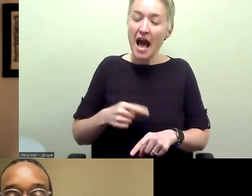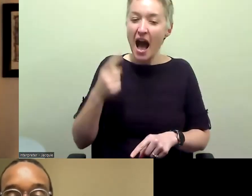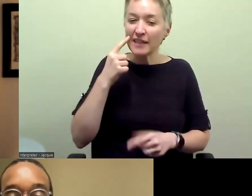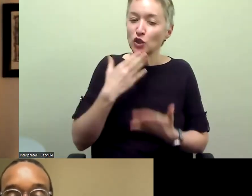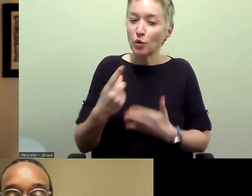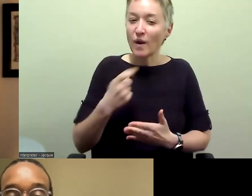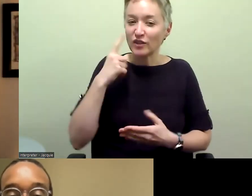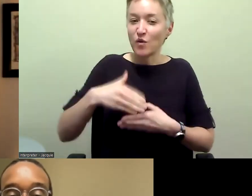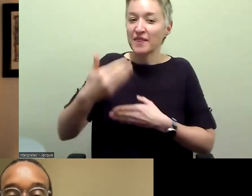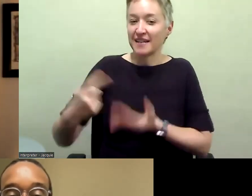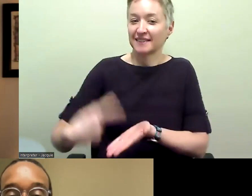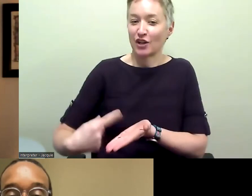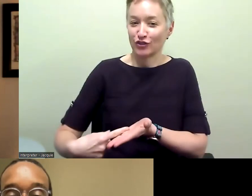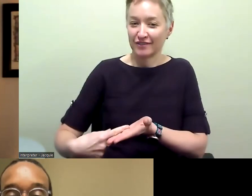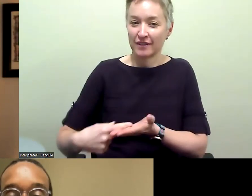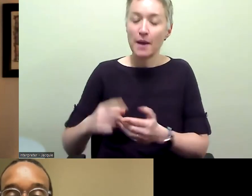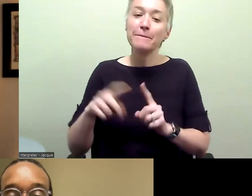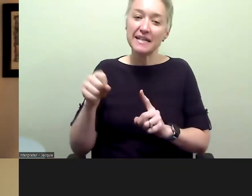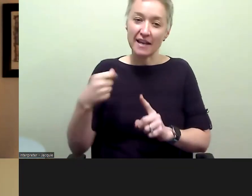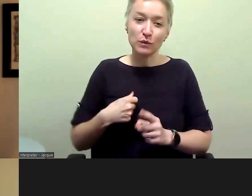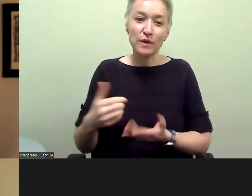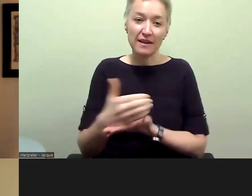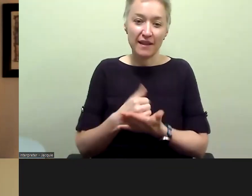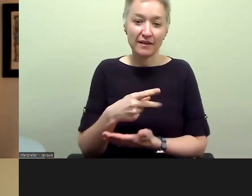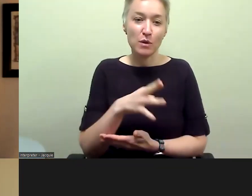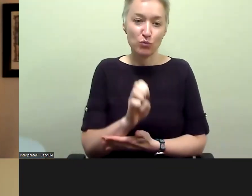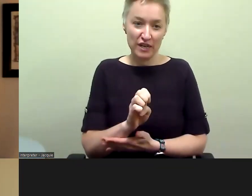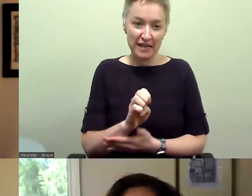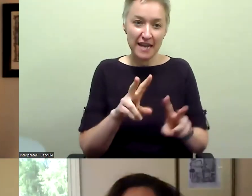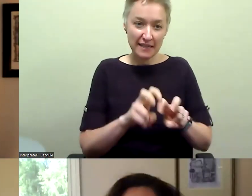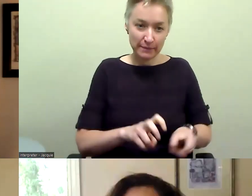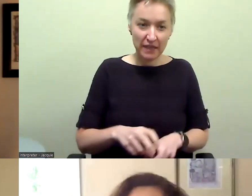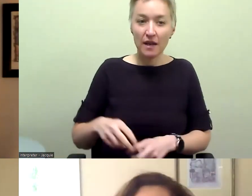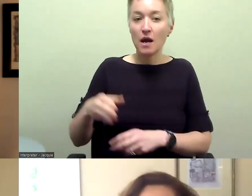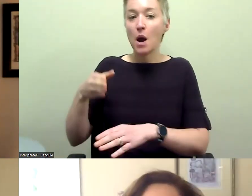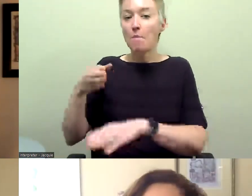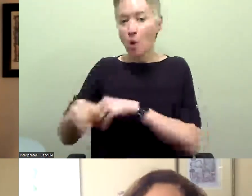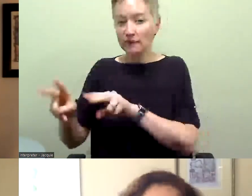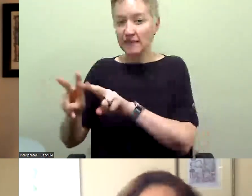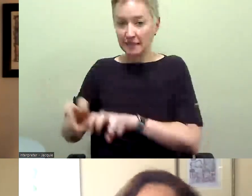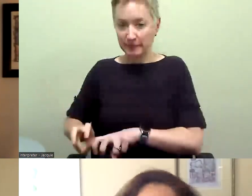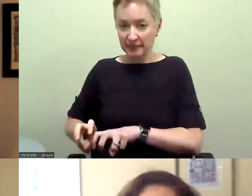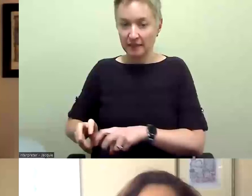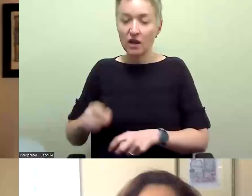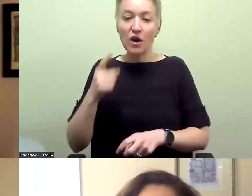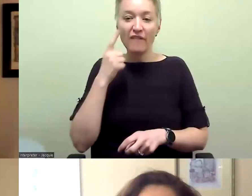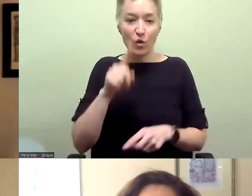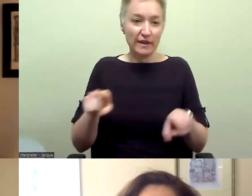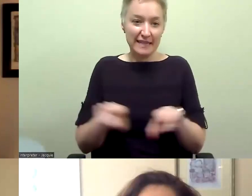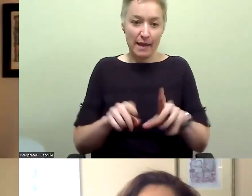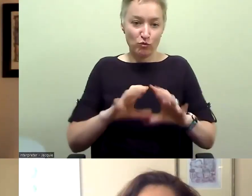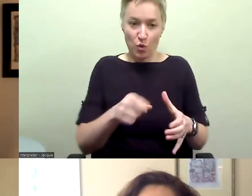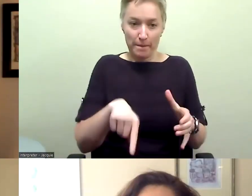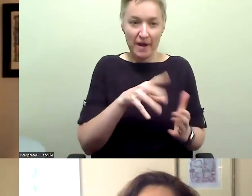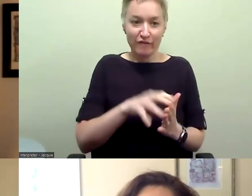after, but yes, we do collect the pre-assessment data and post-assessment data on the same groups of learners, um, before